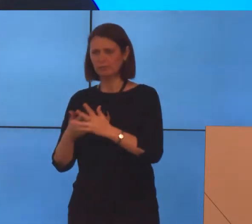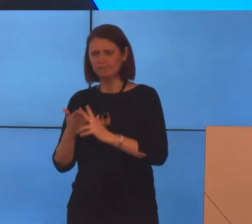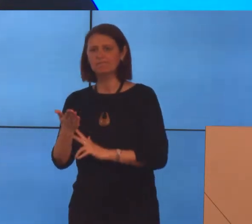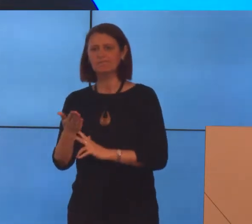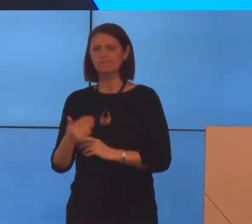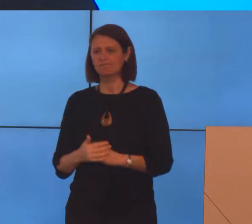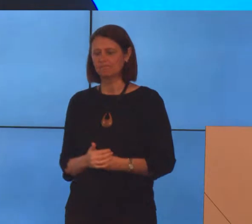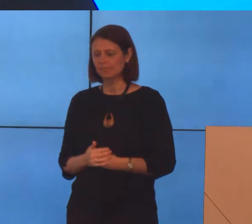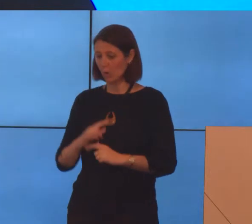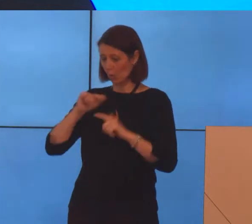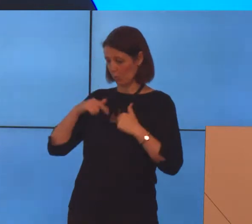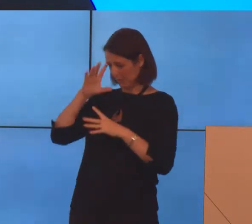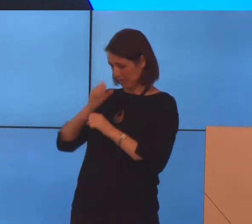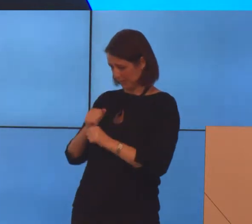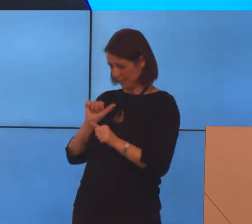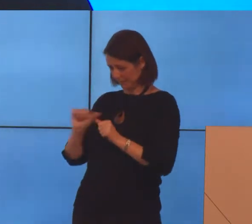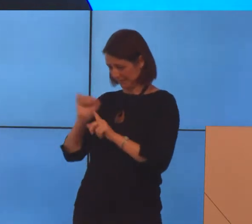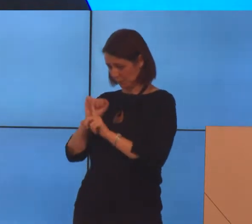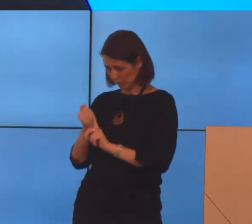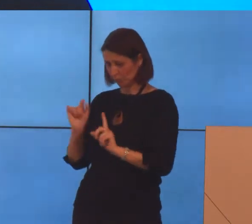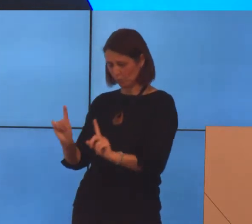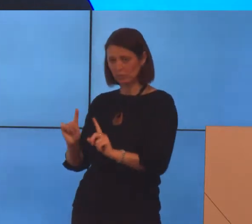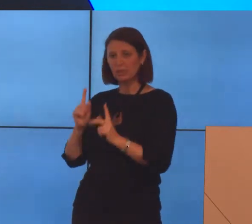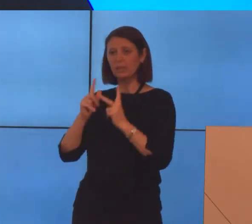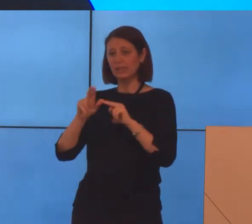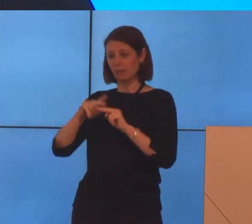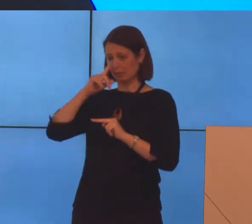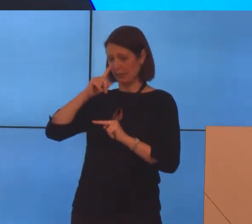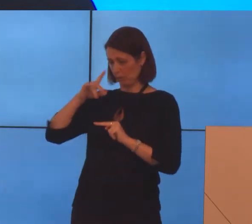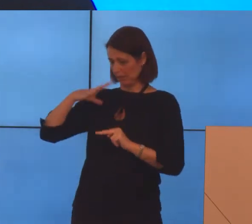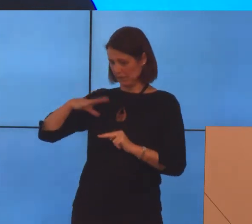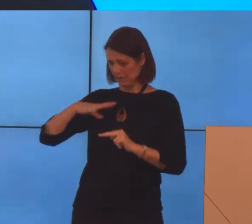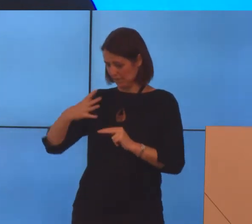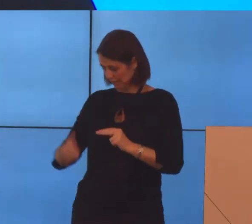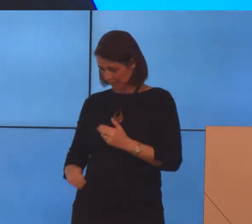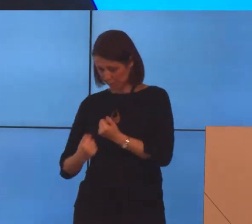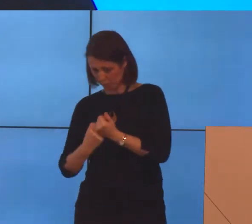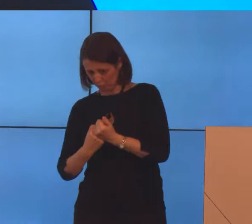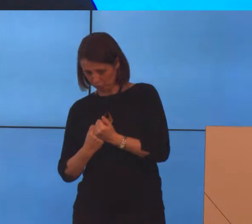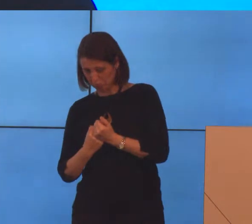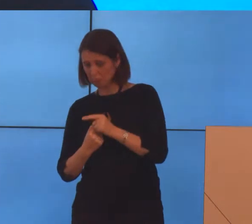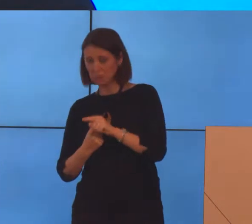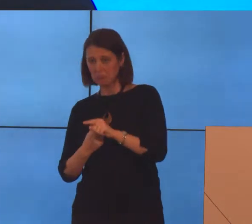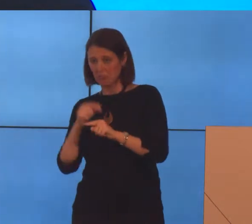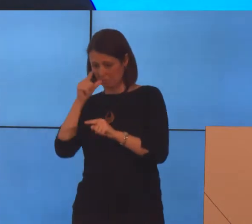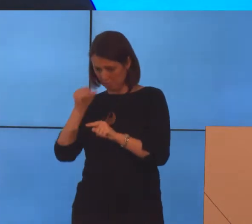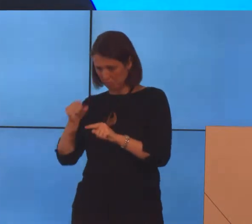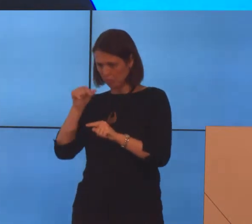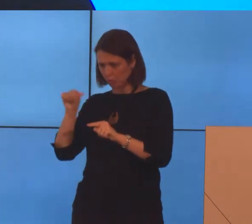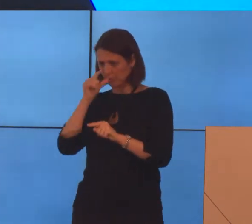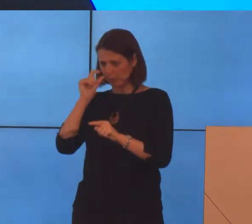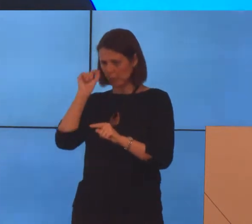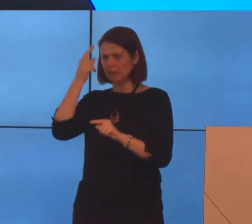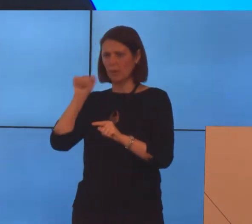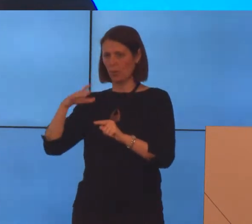that the best situation would be if individuals who need income support, that they are able to understand their